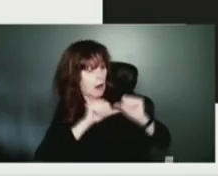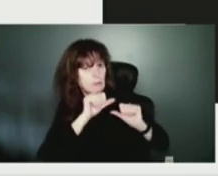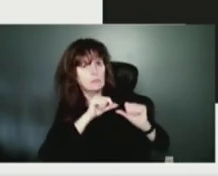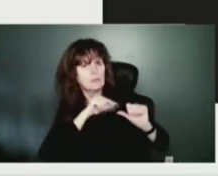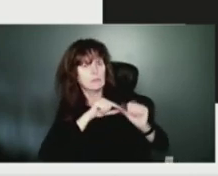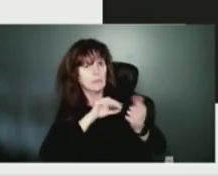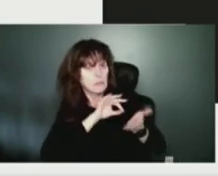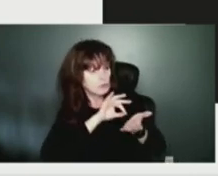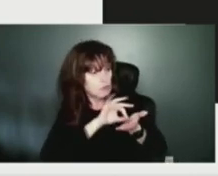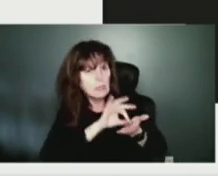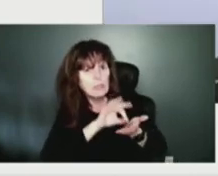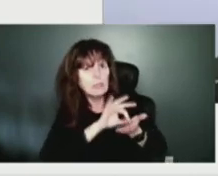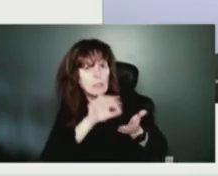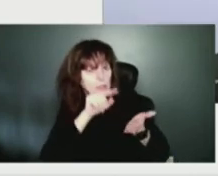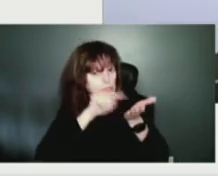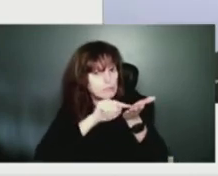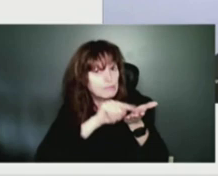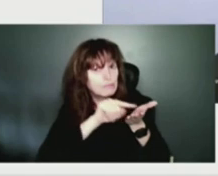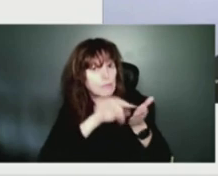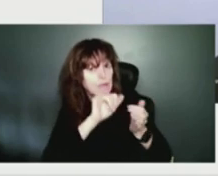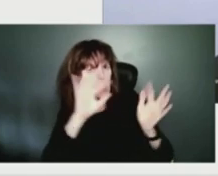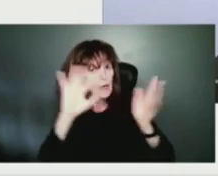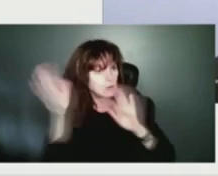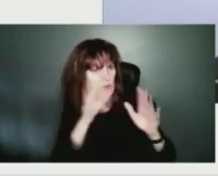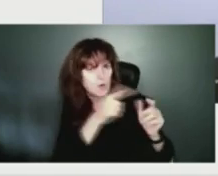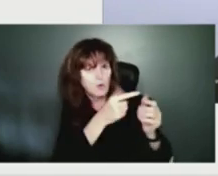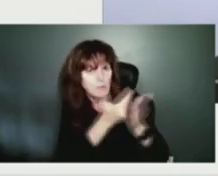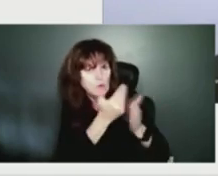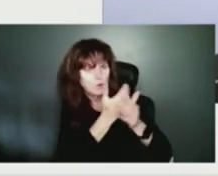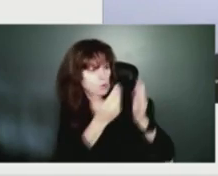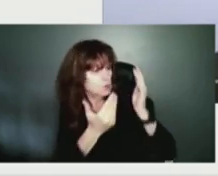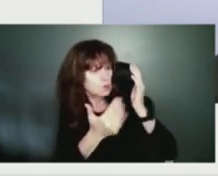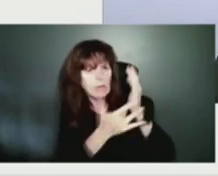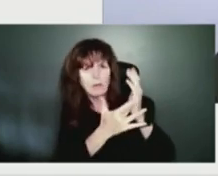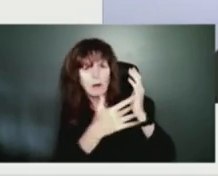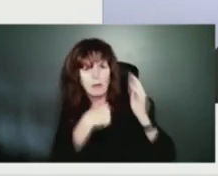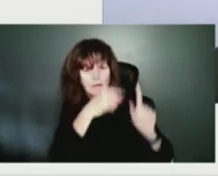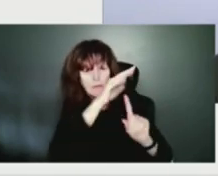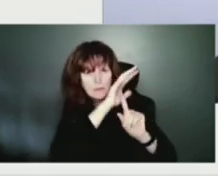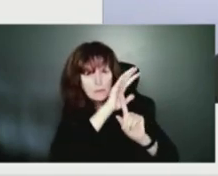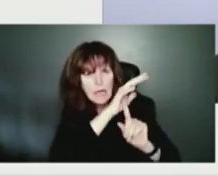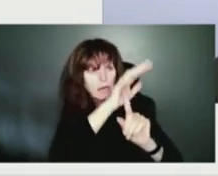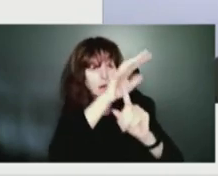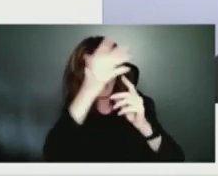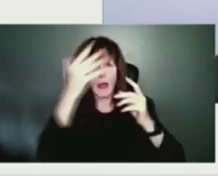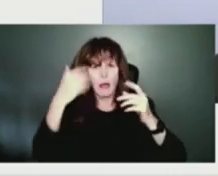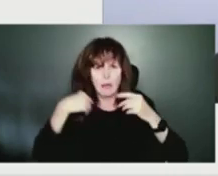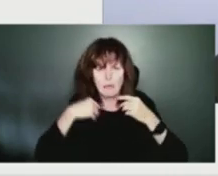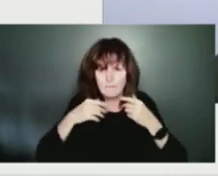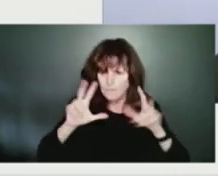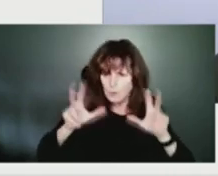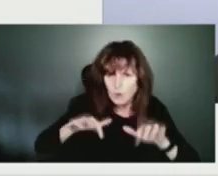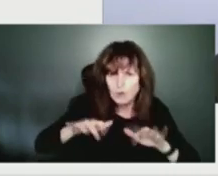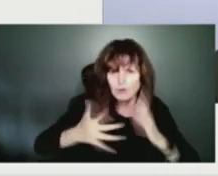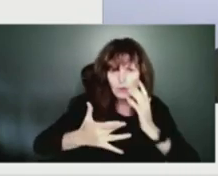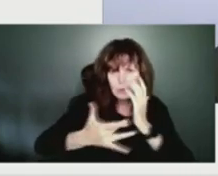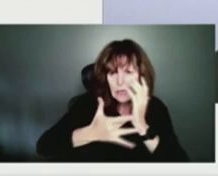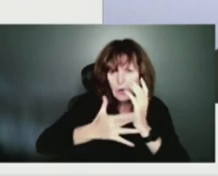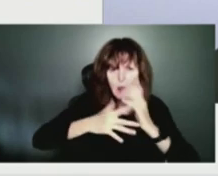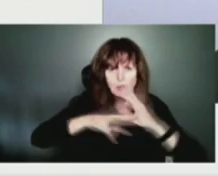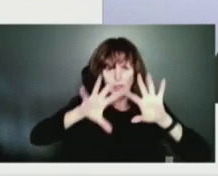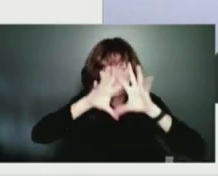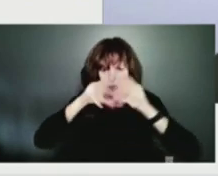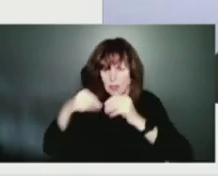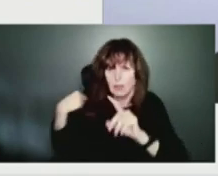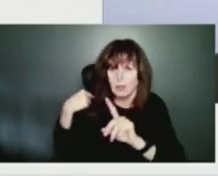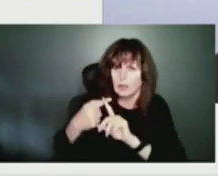The satellites that we have, the computer models that we have, have come such a long way in the last few years. Just